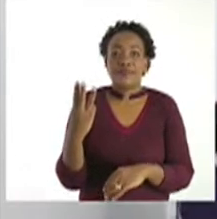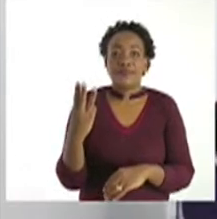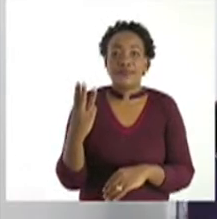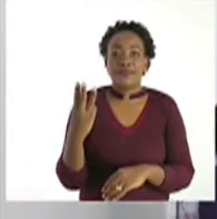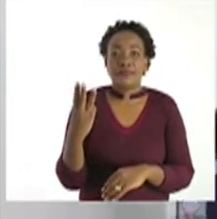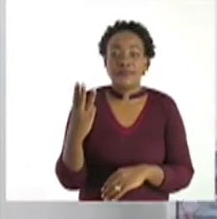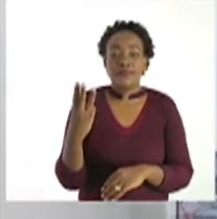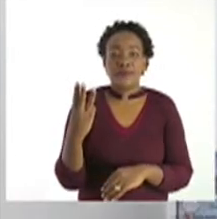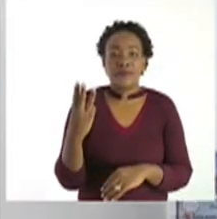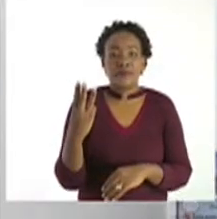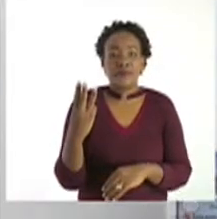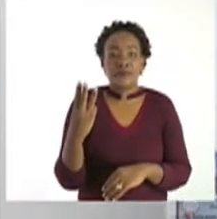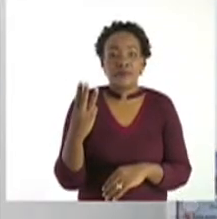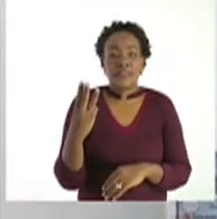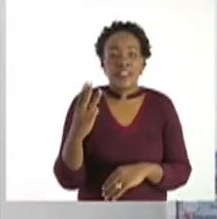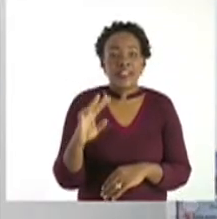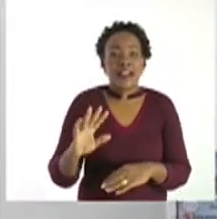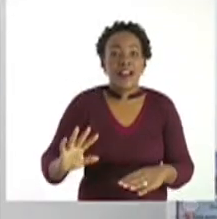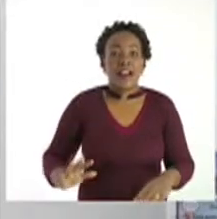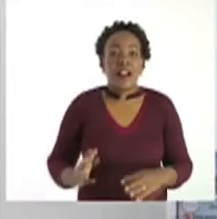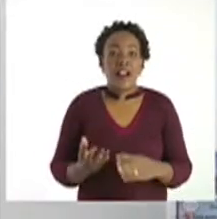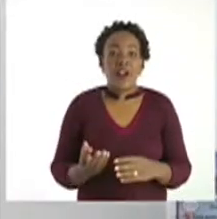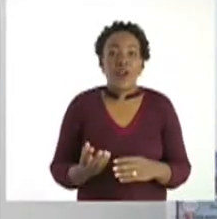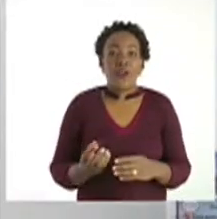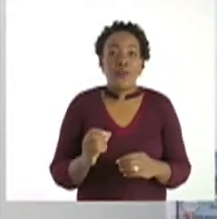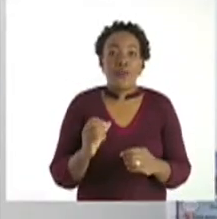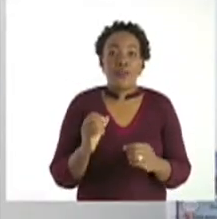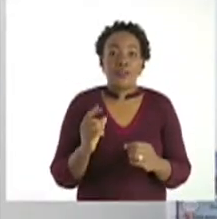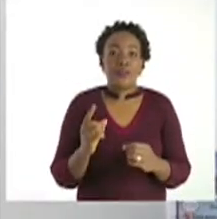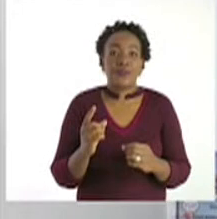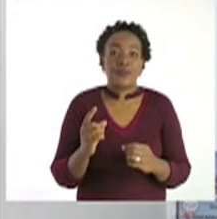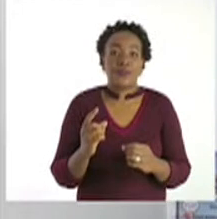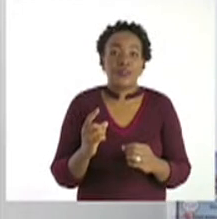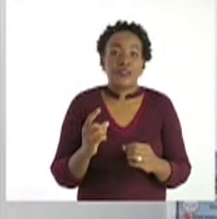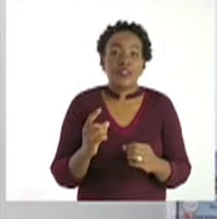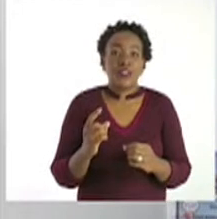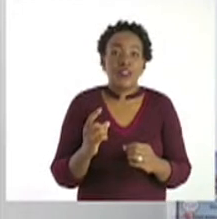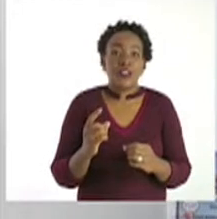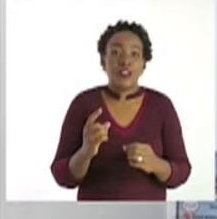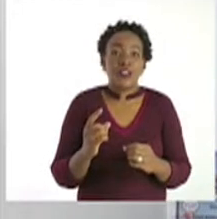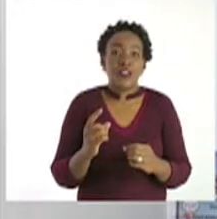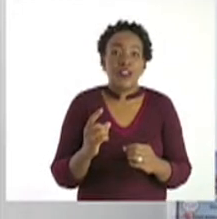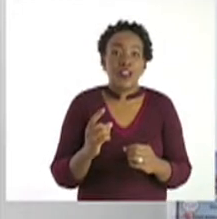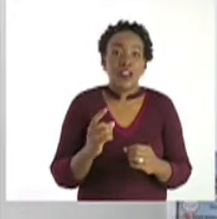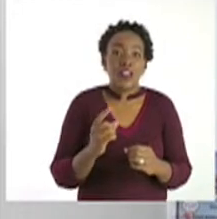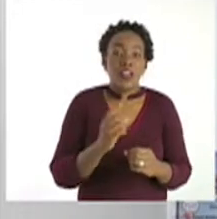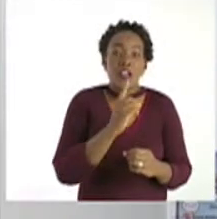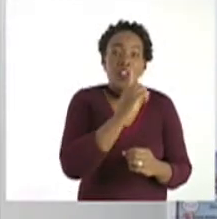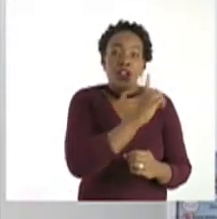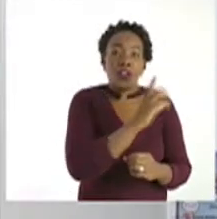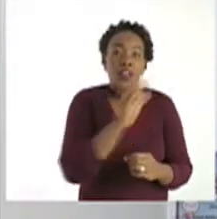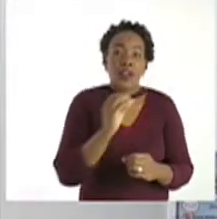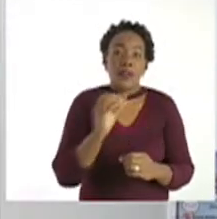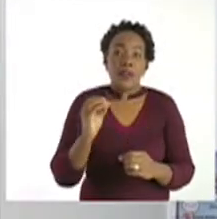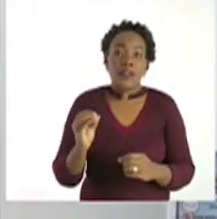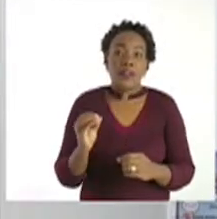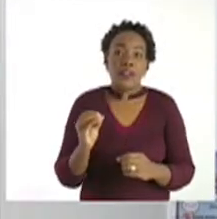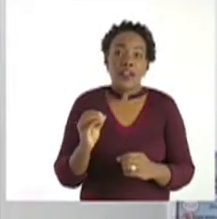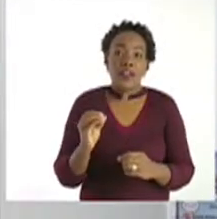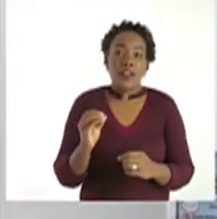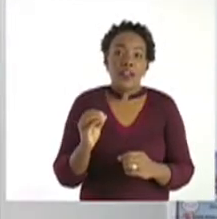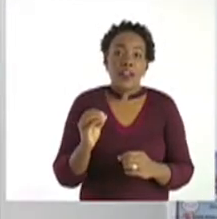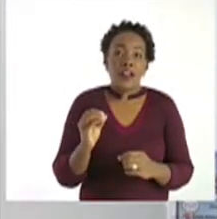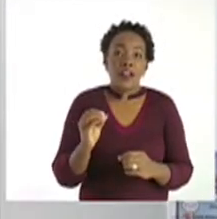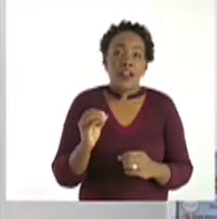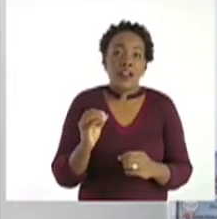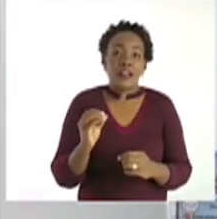So this is what we are going to do. I'll put my 100 back. I'll take my